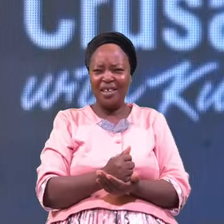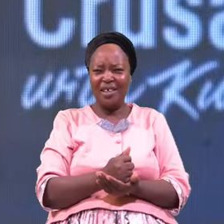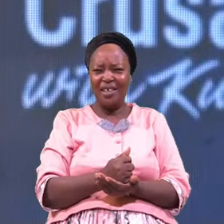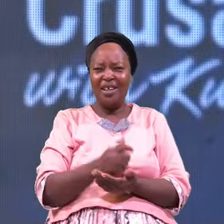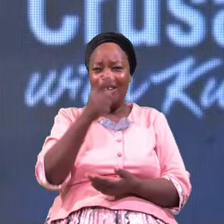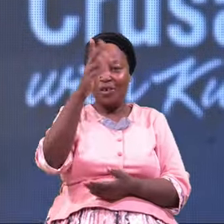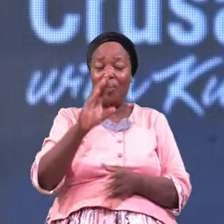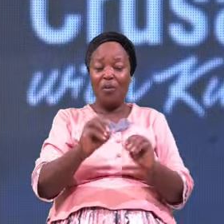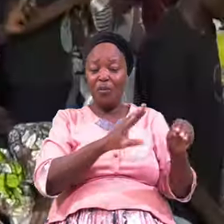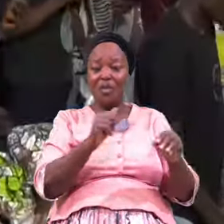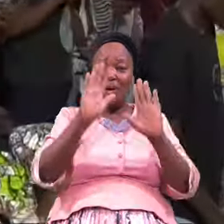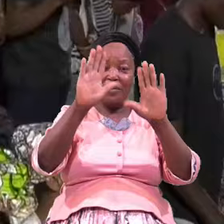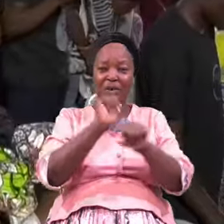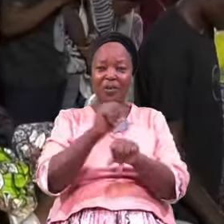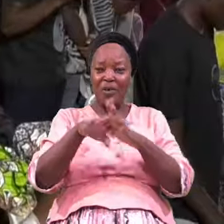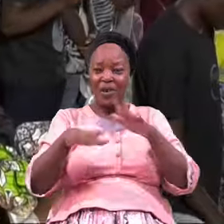A Miracle In Your Life